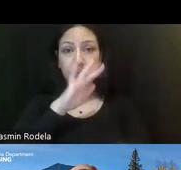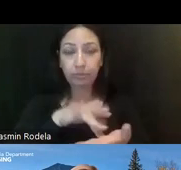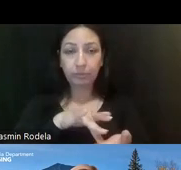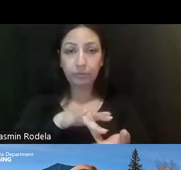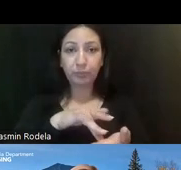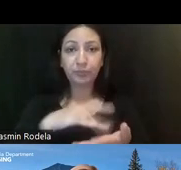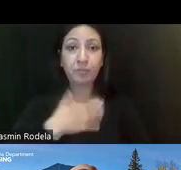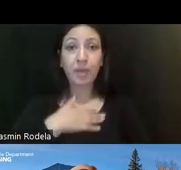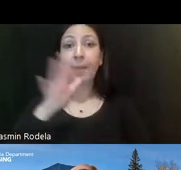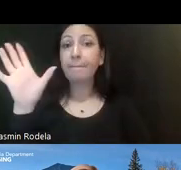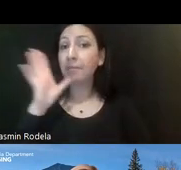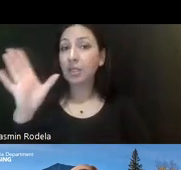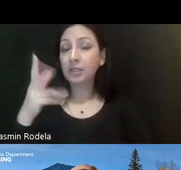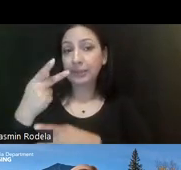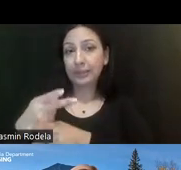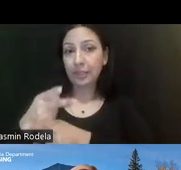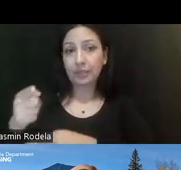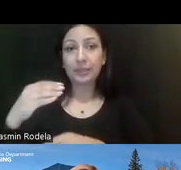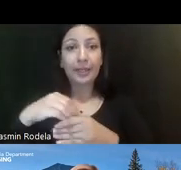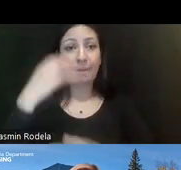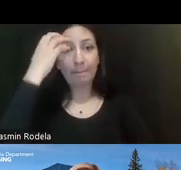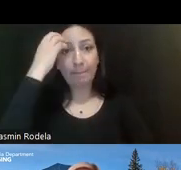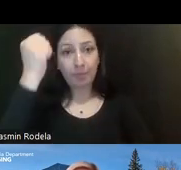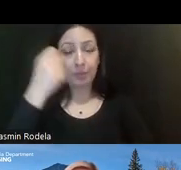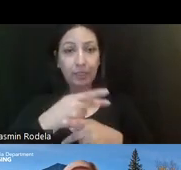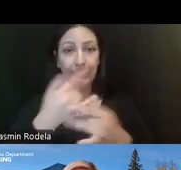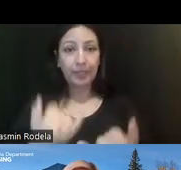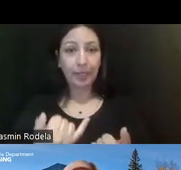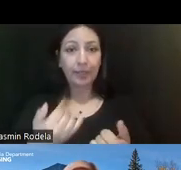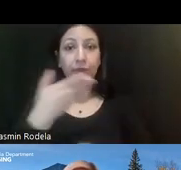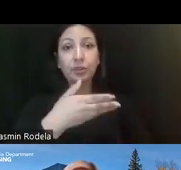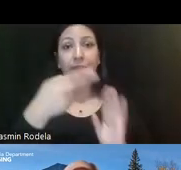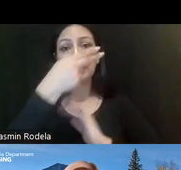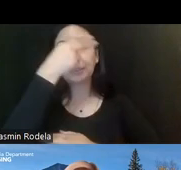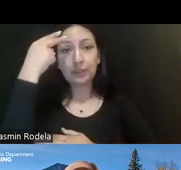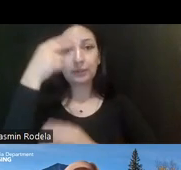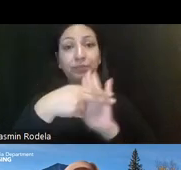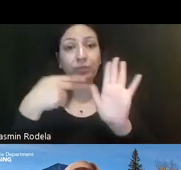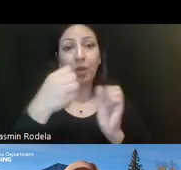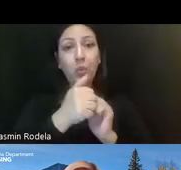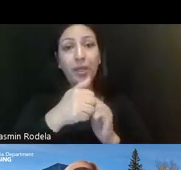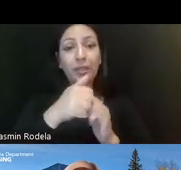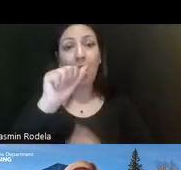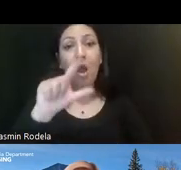My mother's care, she's in memory care now. She was diagnosed with Alzheimer's in 2020.